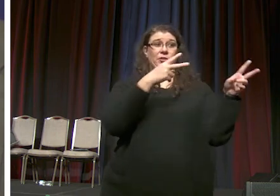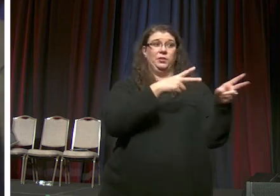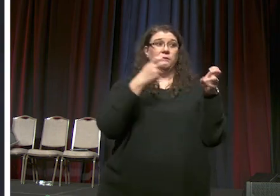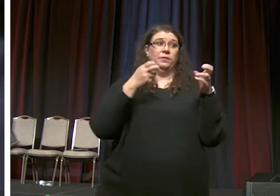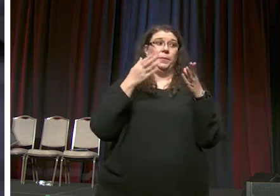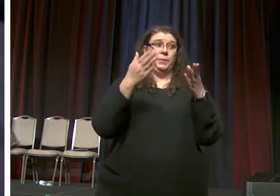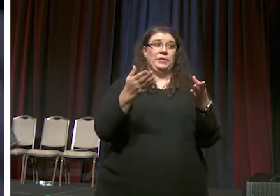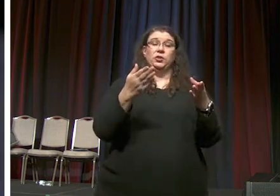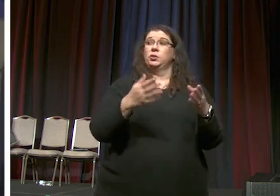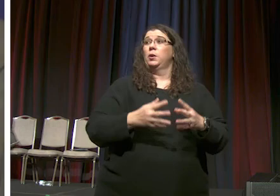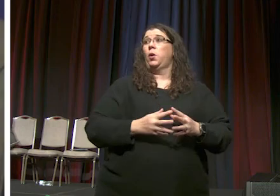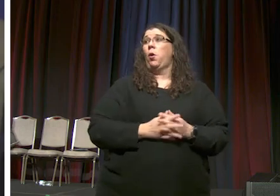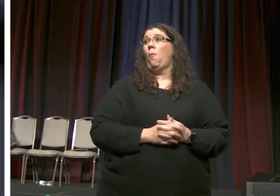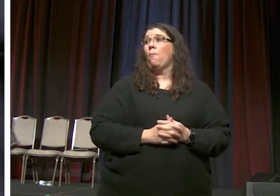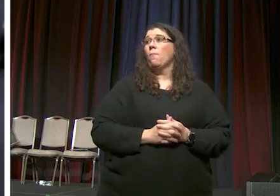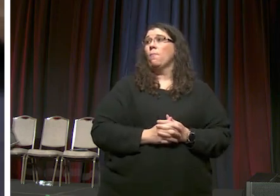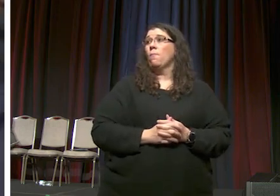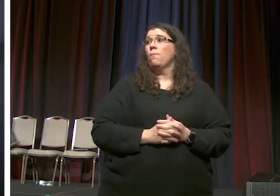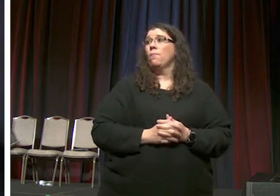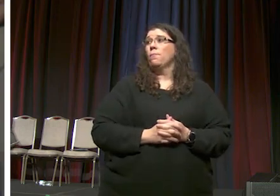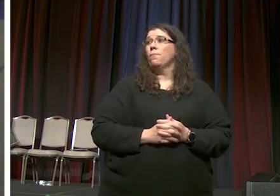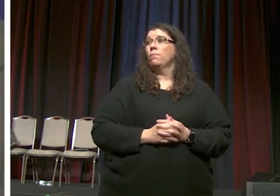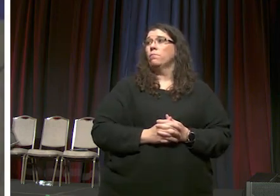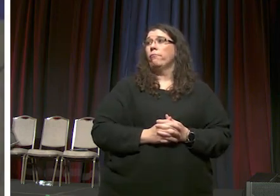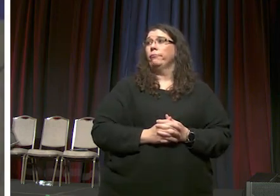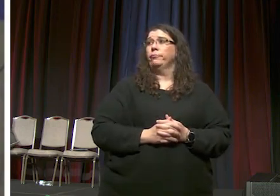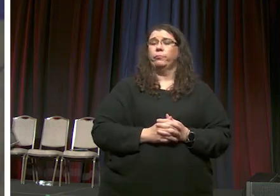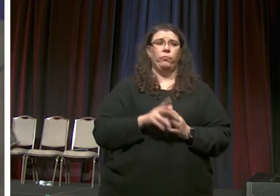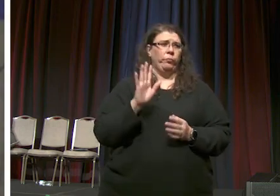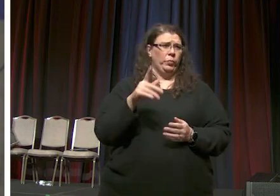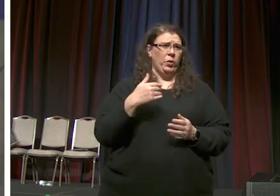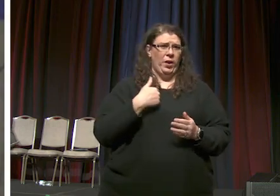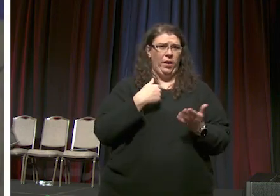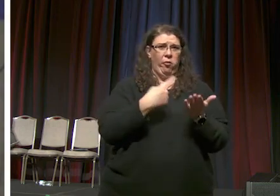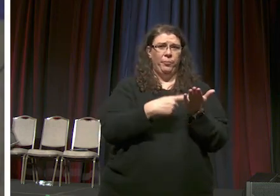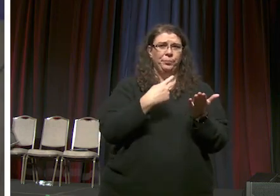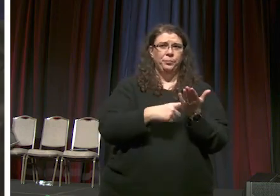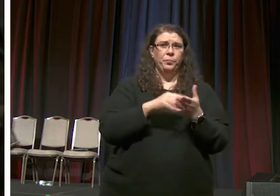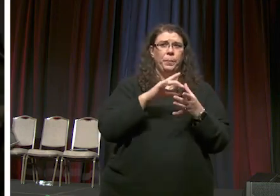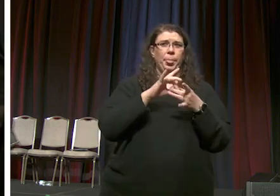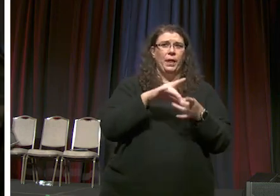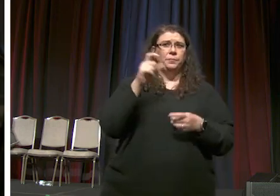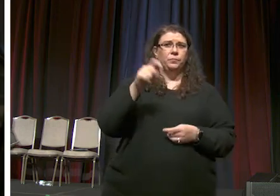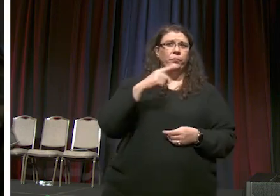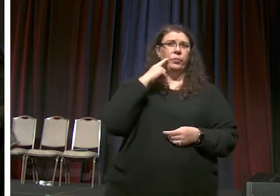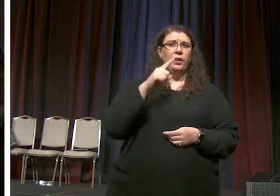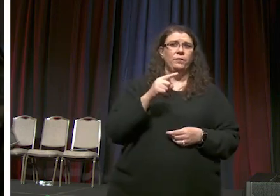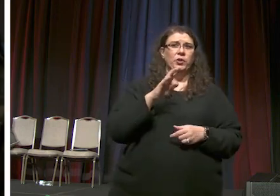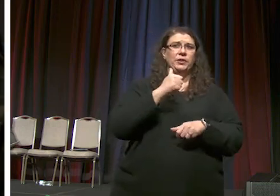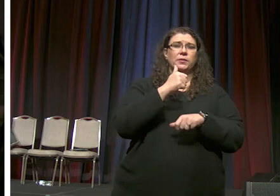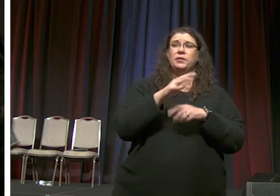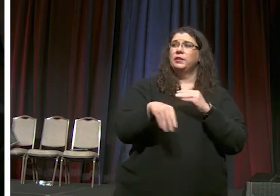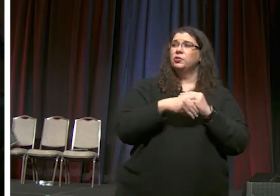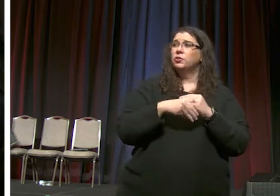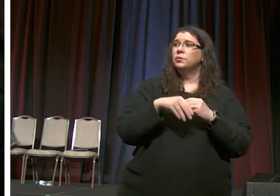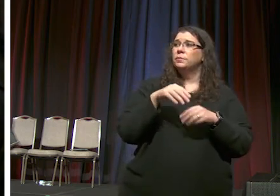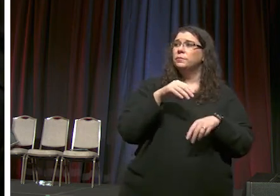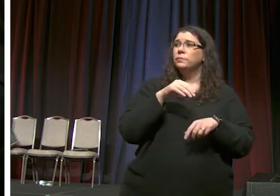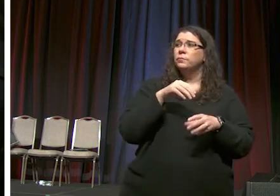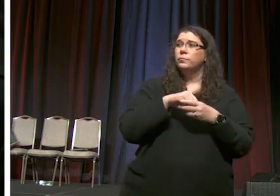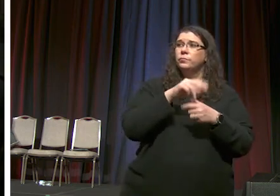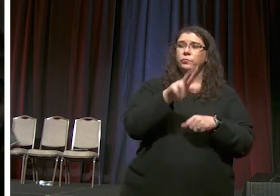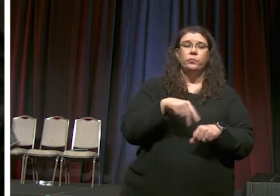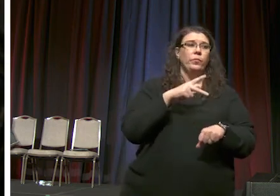was there ever a conversation about a need for an additional bill up in the philippines area and